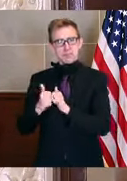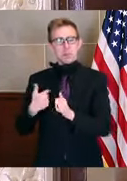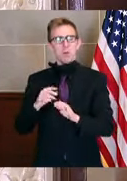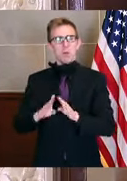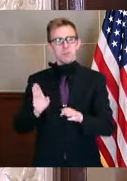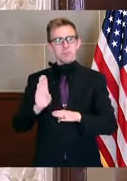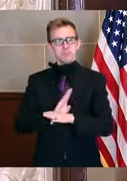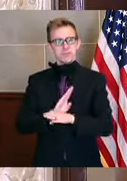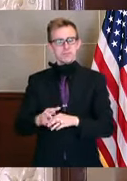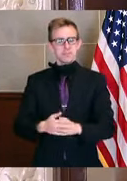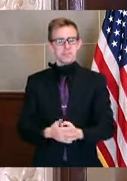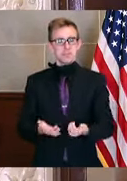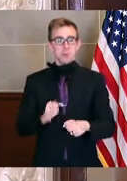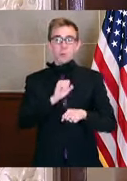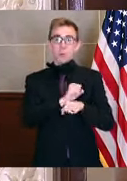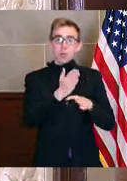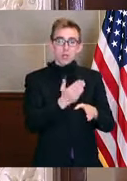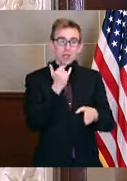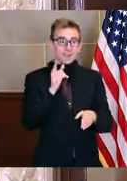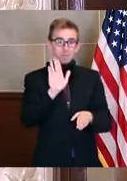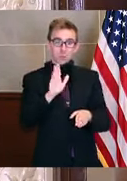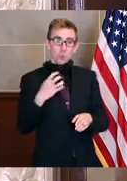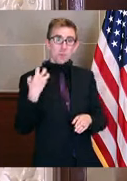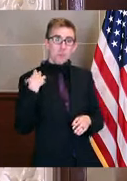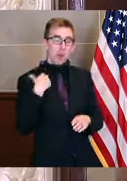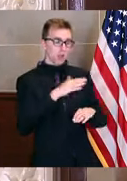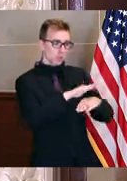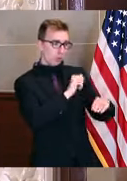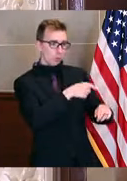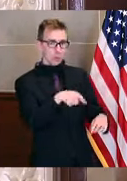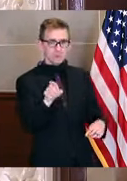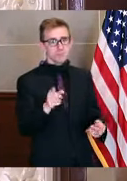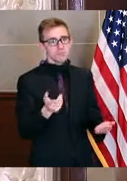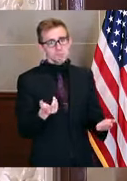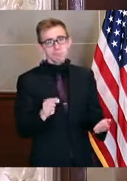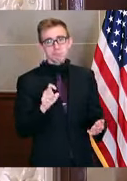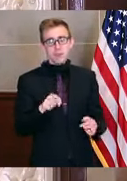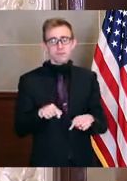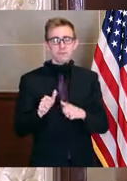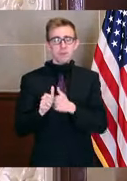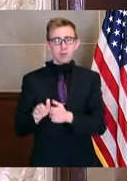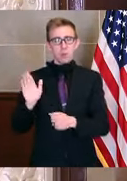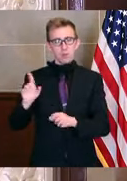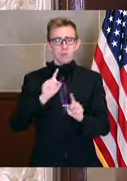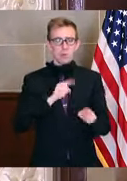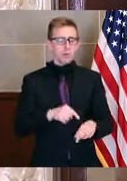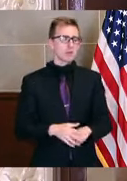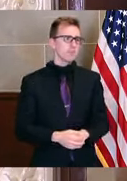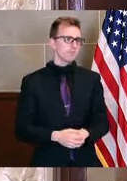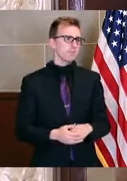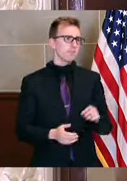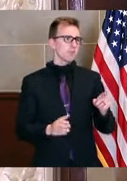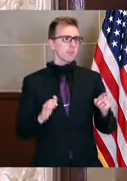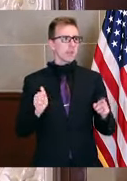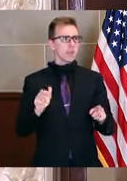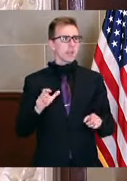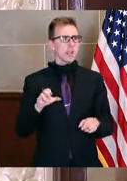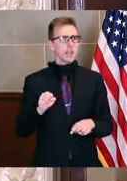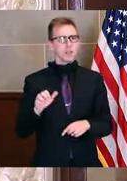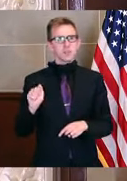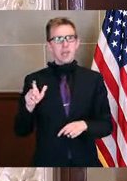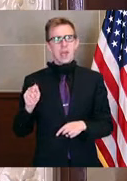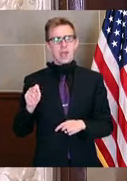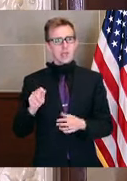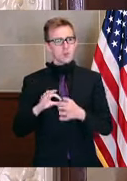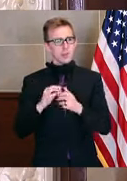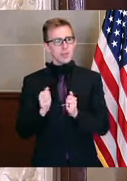business. But no employees, if your boss calls you and tells you to go back to work, you go back to work. When you mentioned the CARES Act funding regarding the